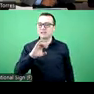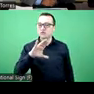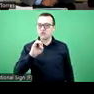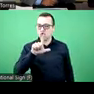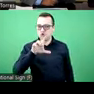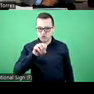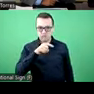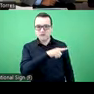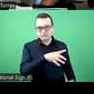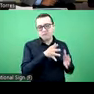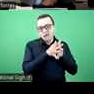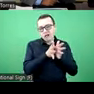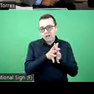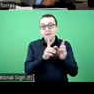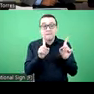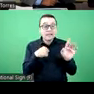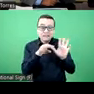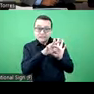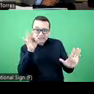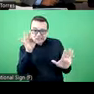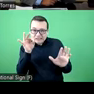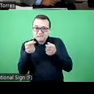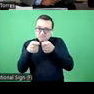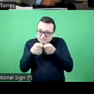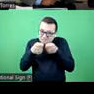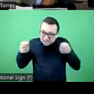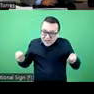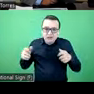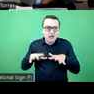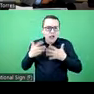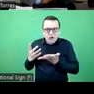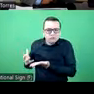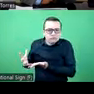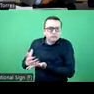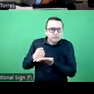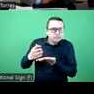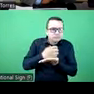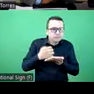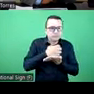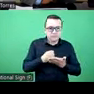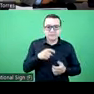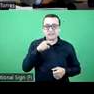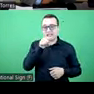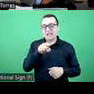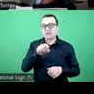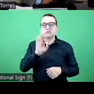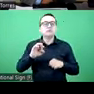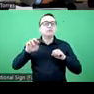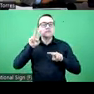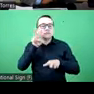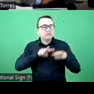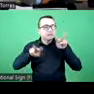wanted to make some positions about how this information was gathered, was put together.